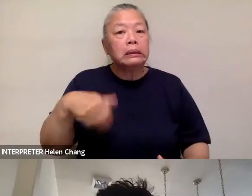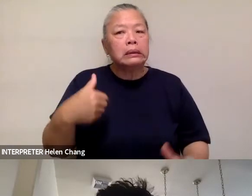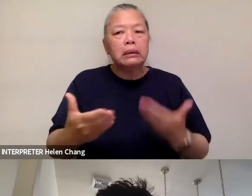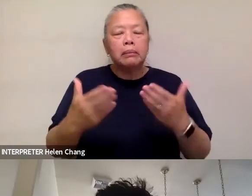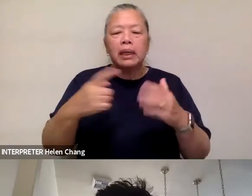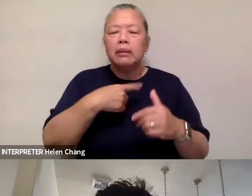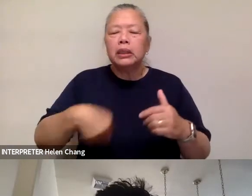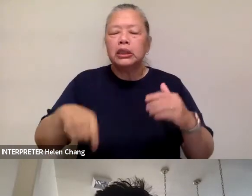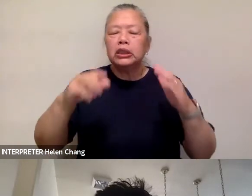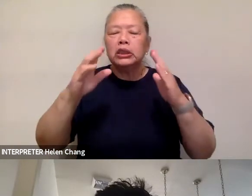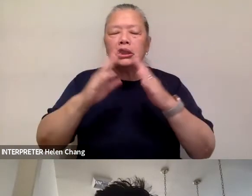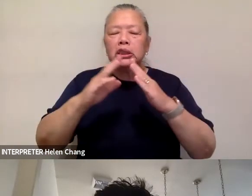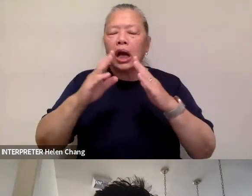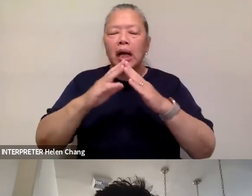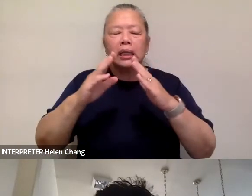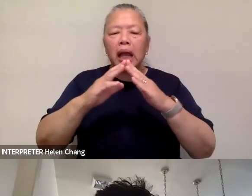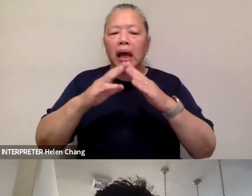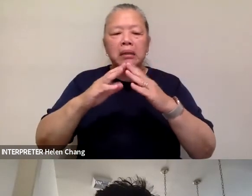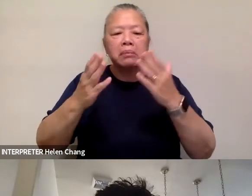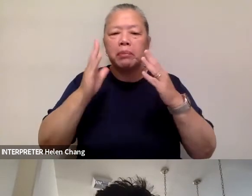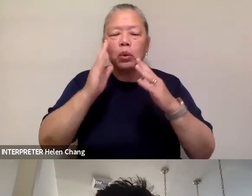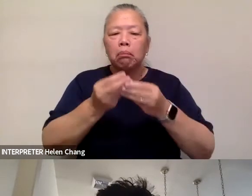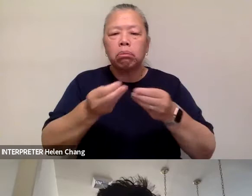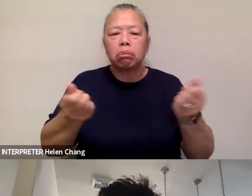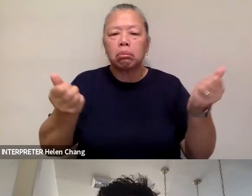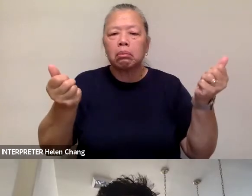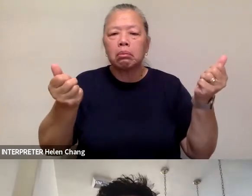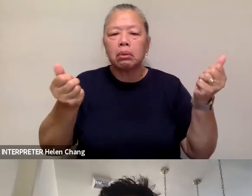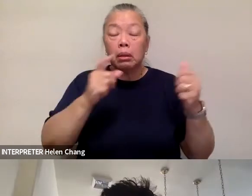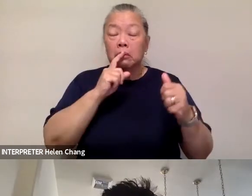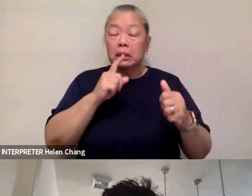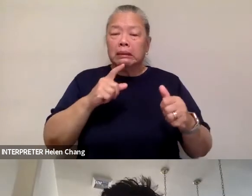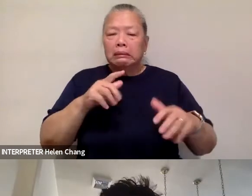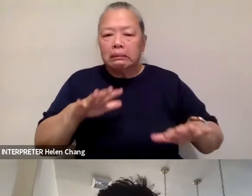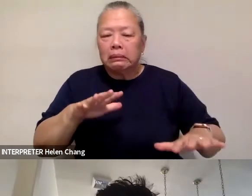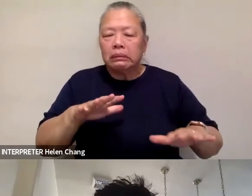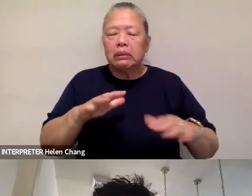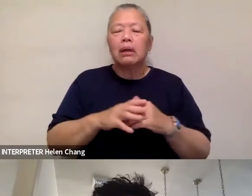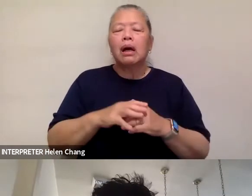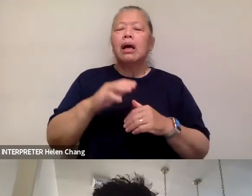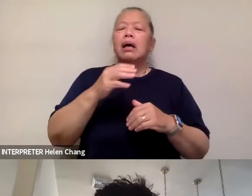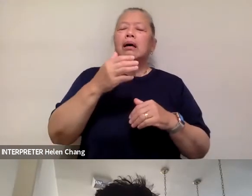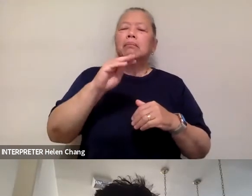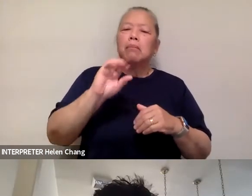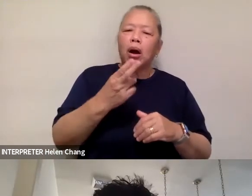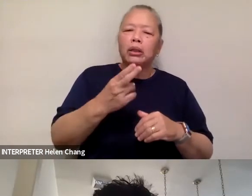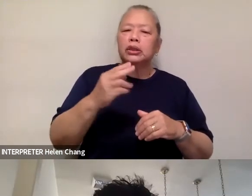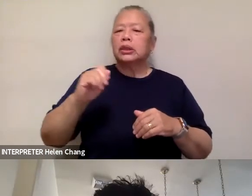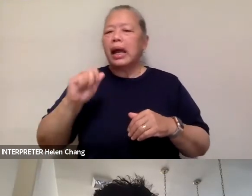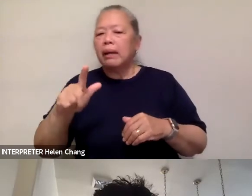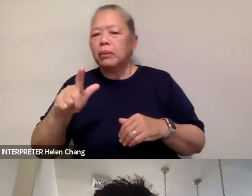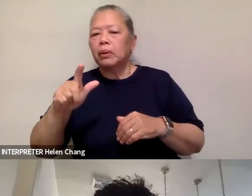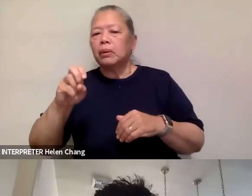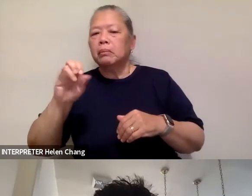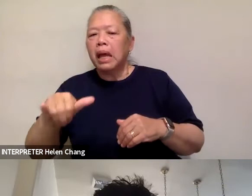was so unnerving. End of March, April, and May, Manhattan's Chinatown looked like